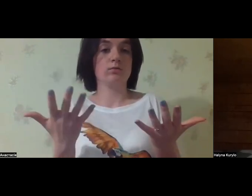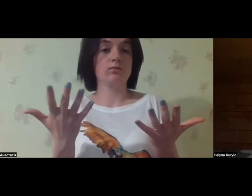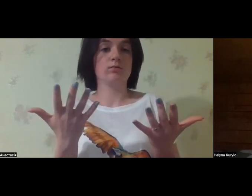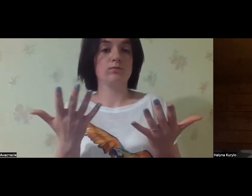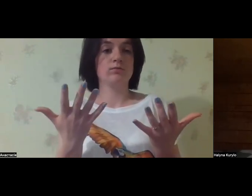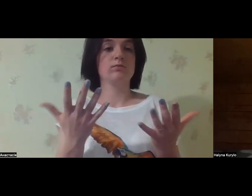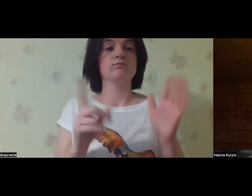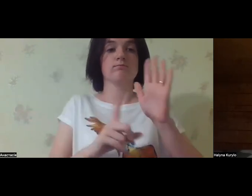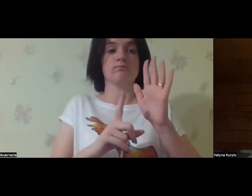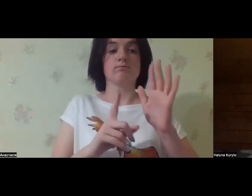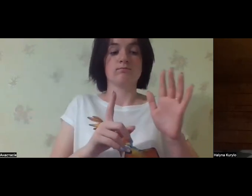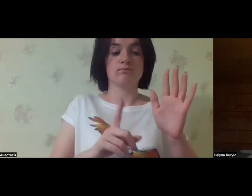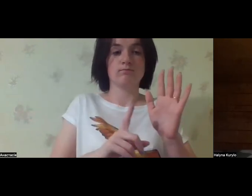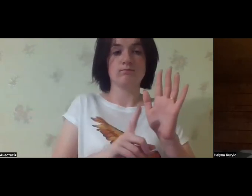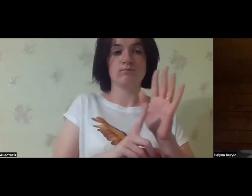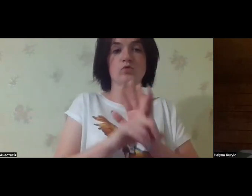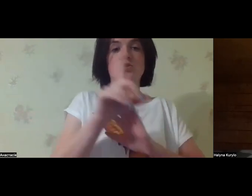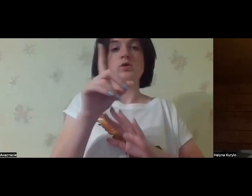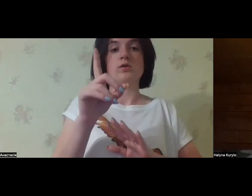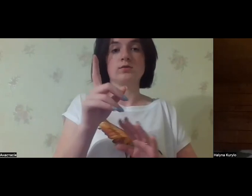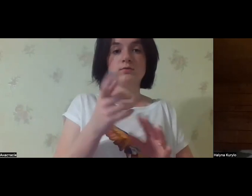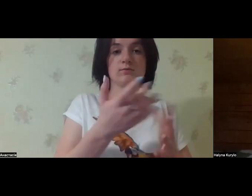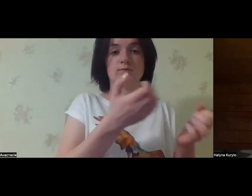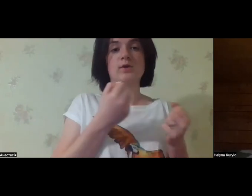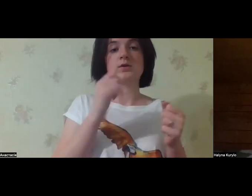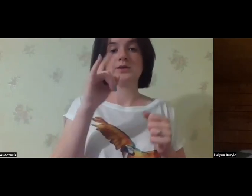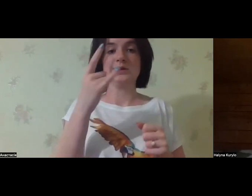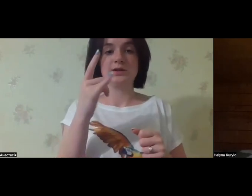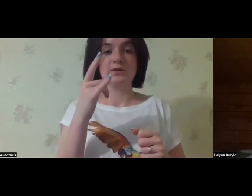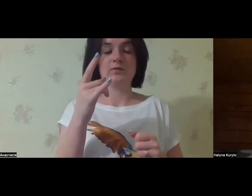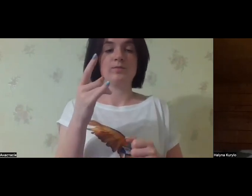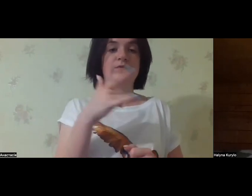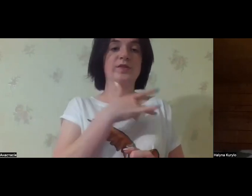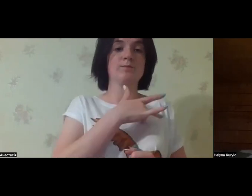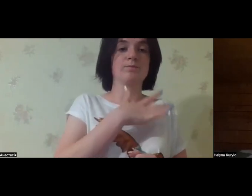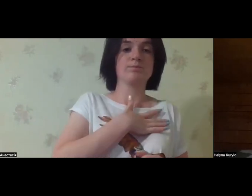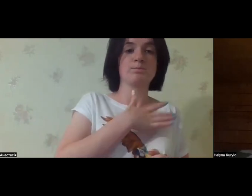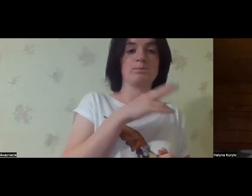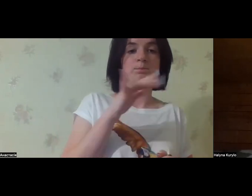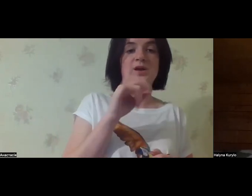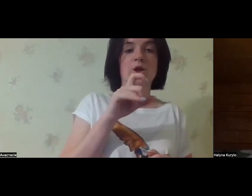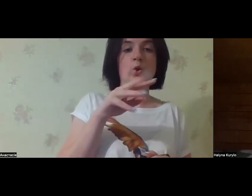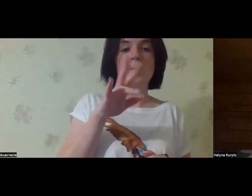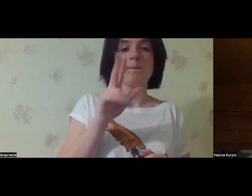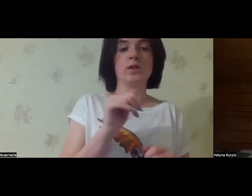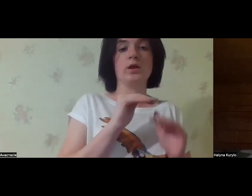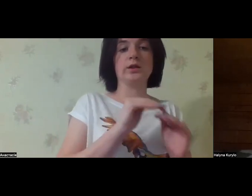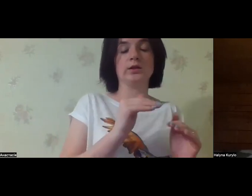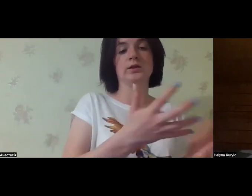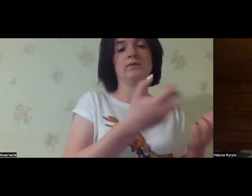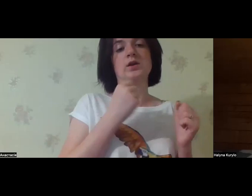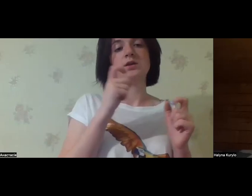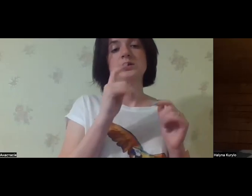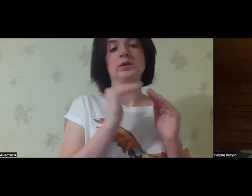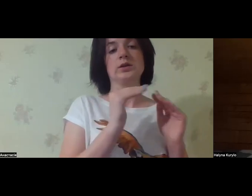person who is going to adopt a child, right, to either